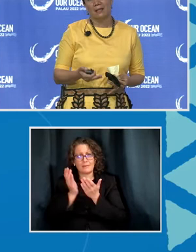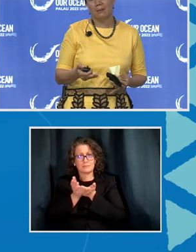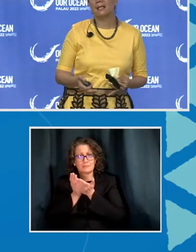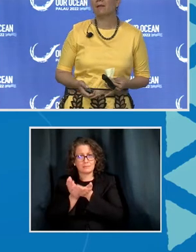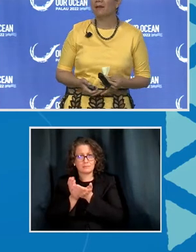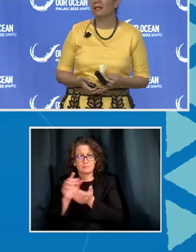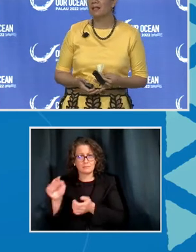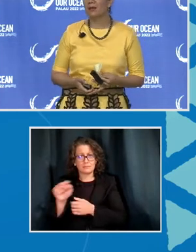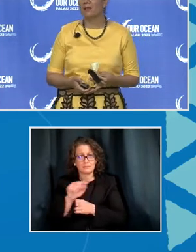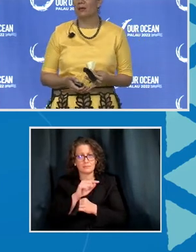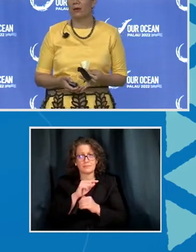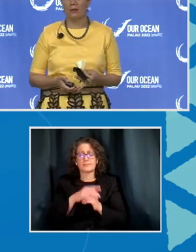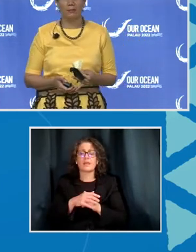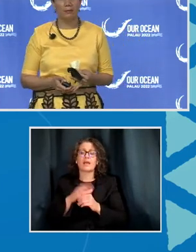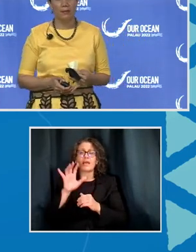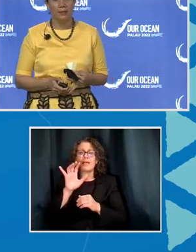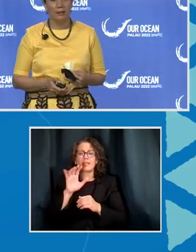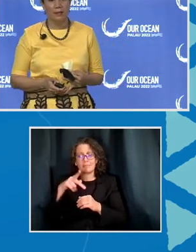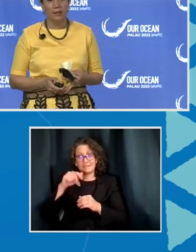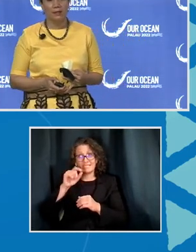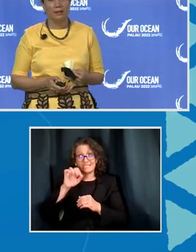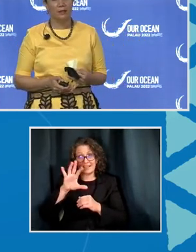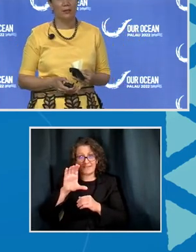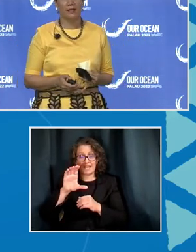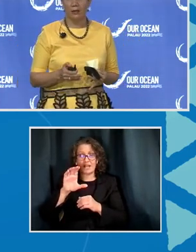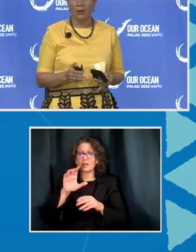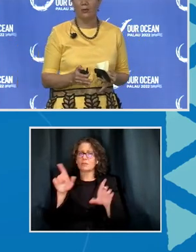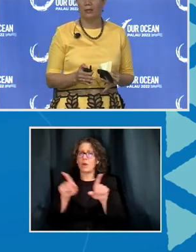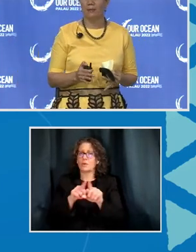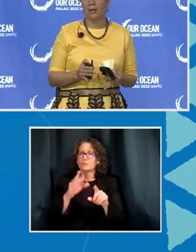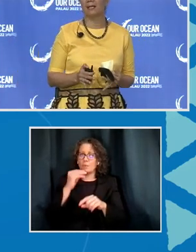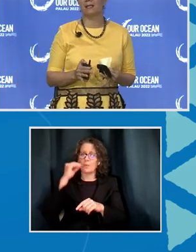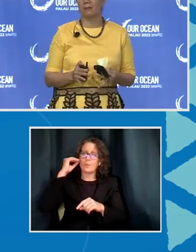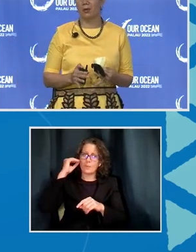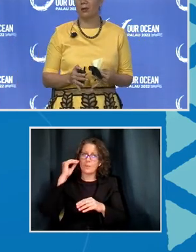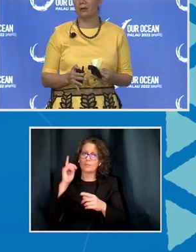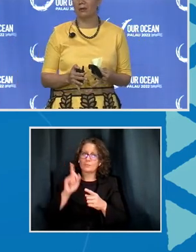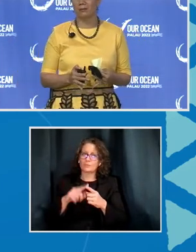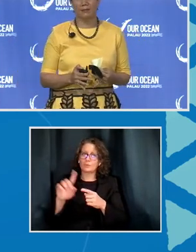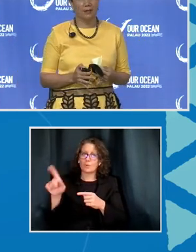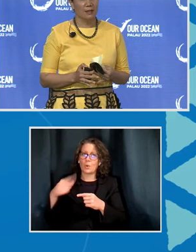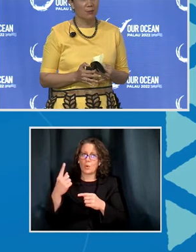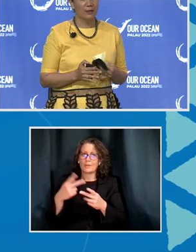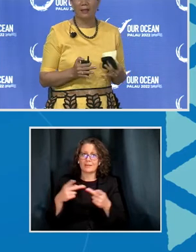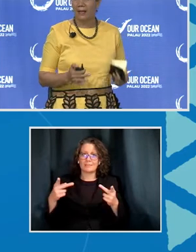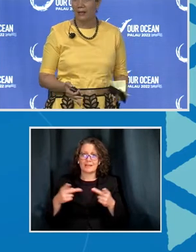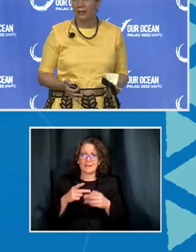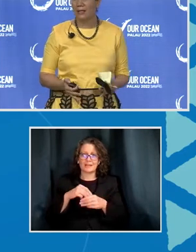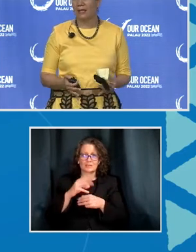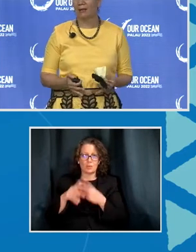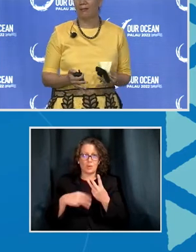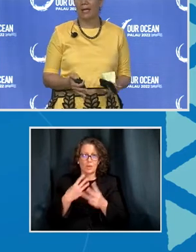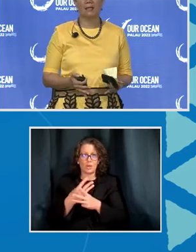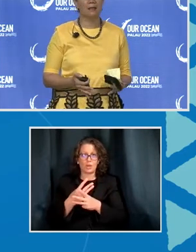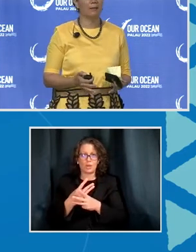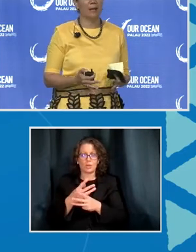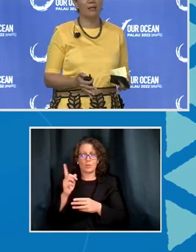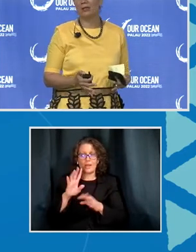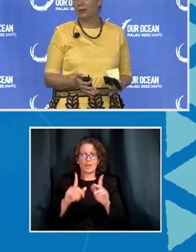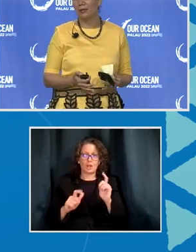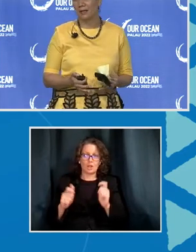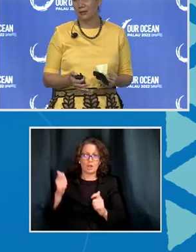The Pacific is also home to the only place in the world where the largest and